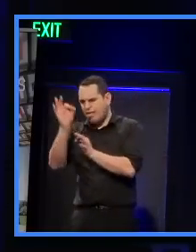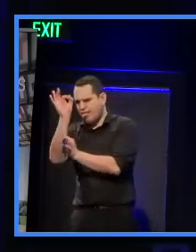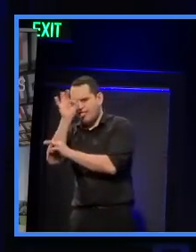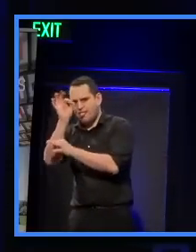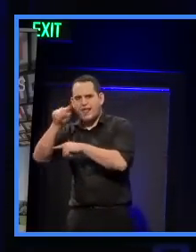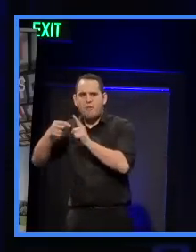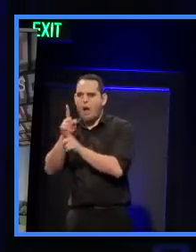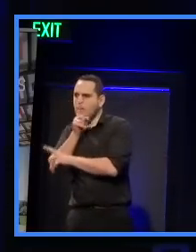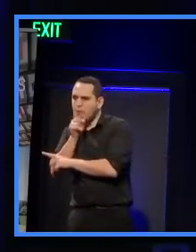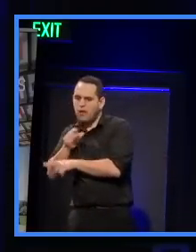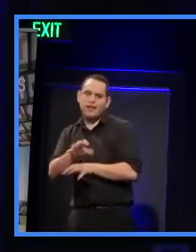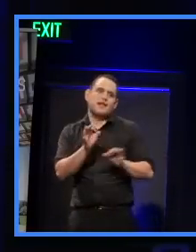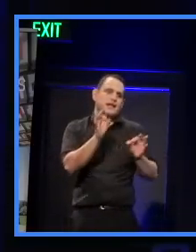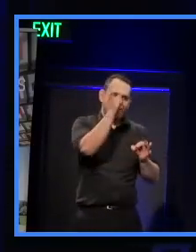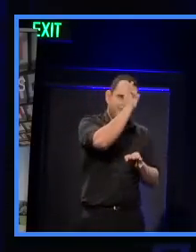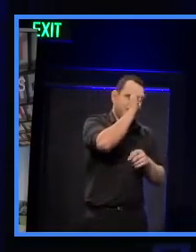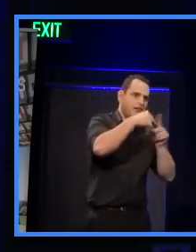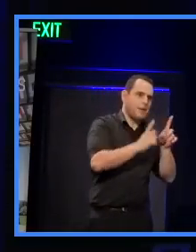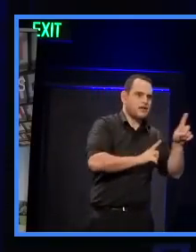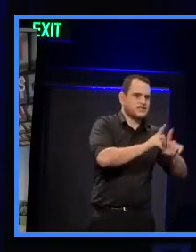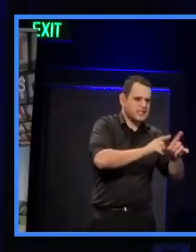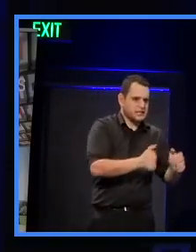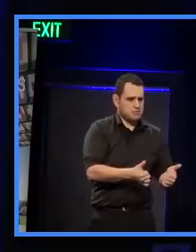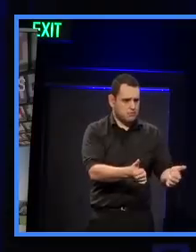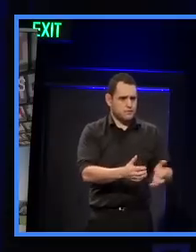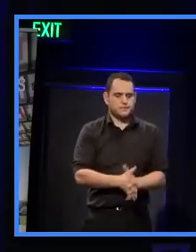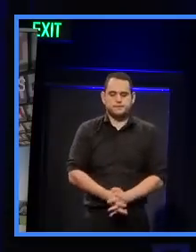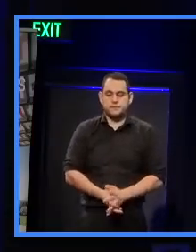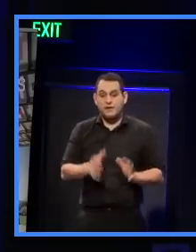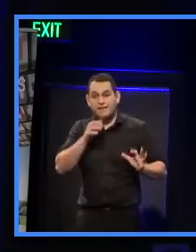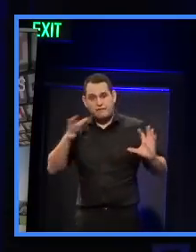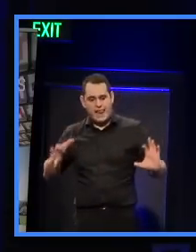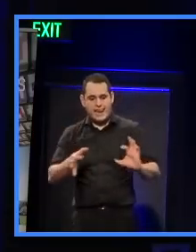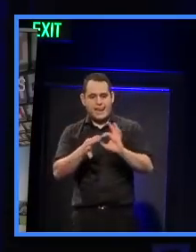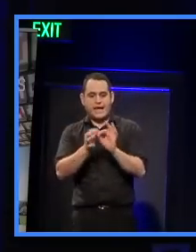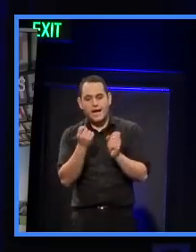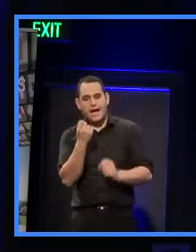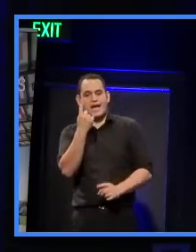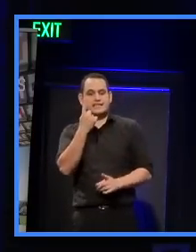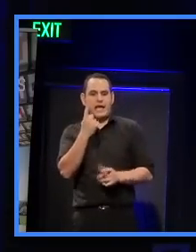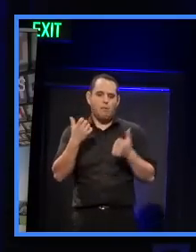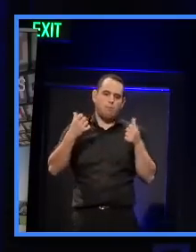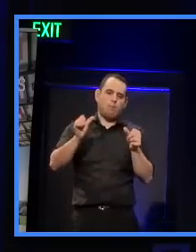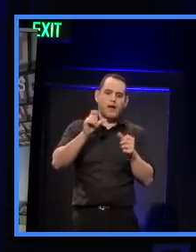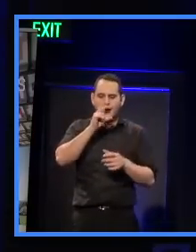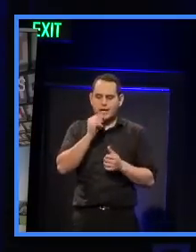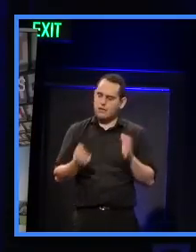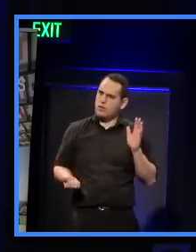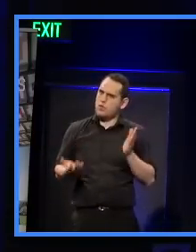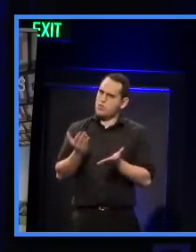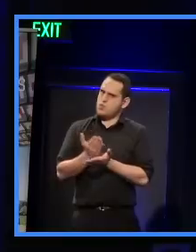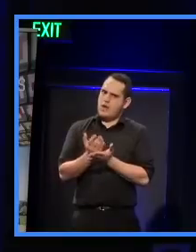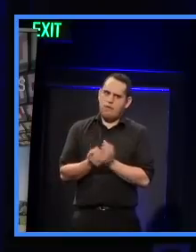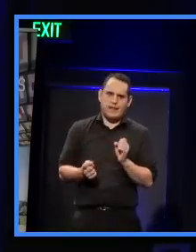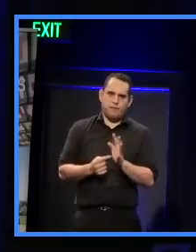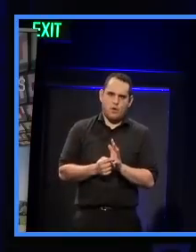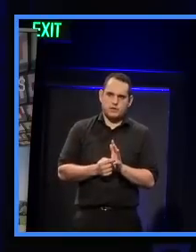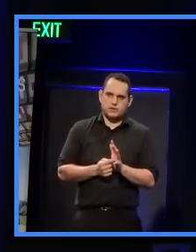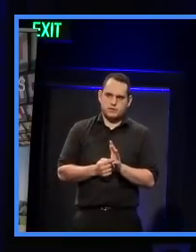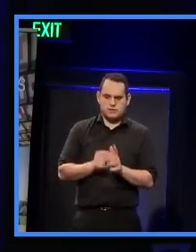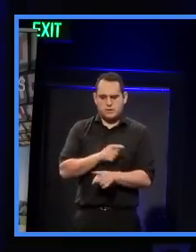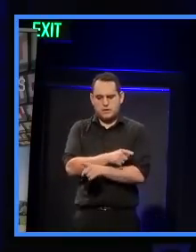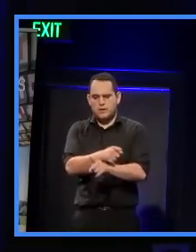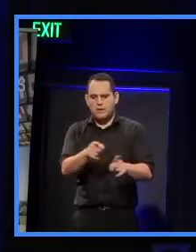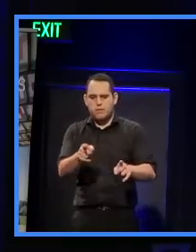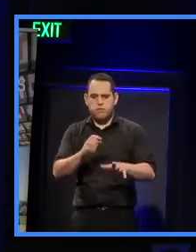on earth can you work in that space. And so understanding that link between planning and psychology is really, really critical and Jan